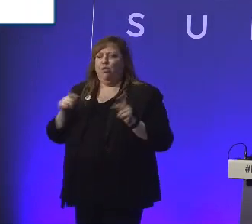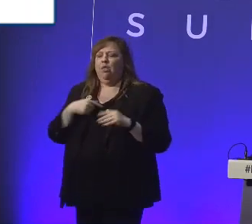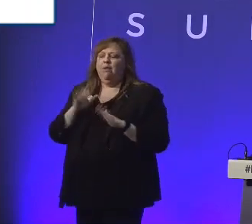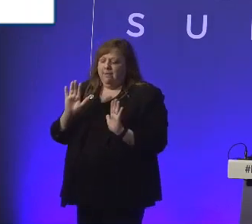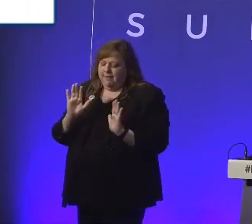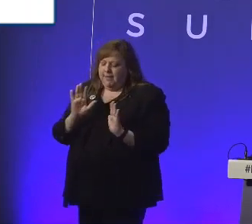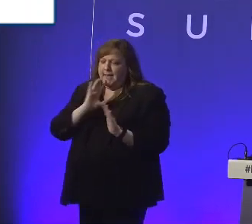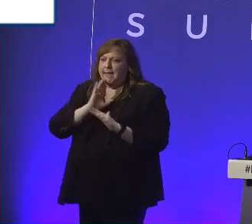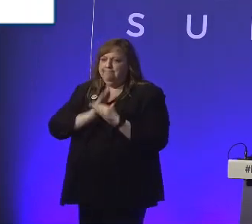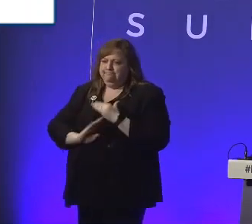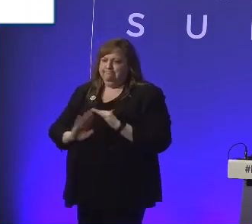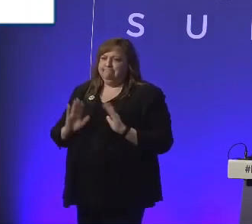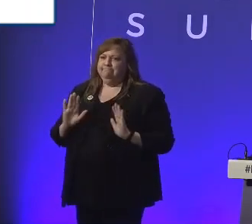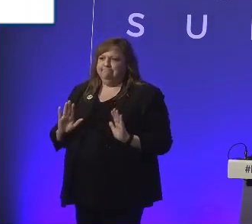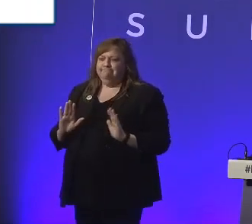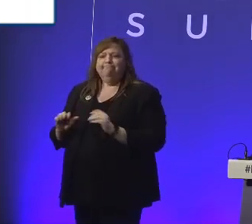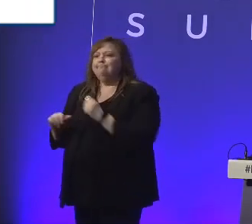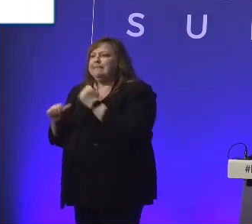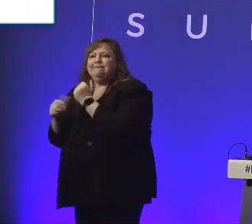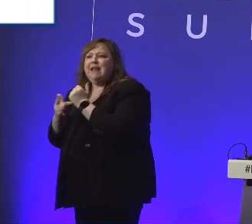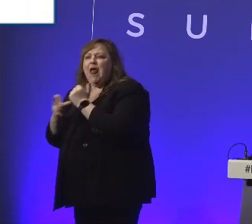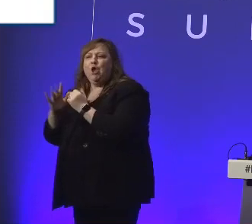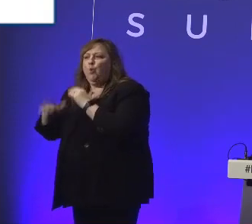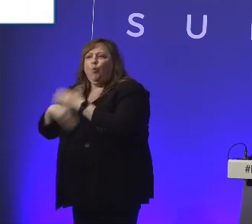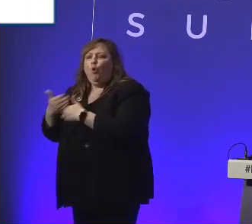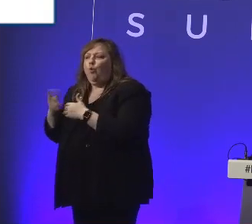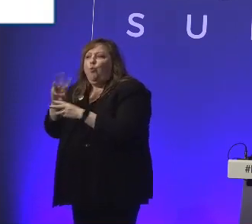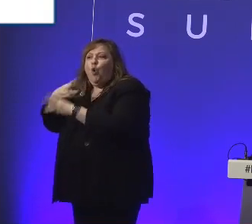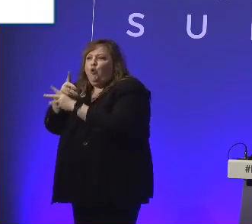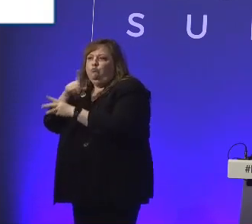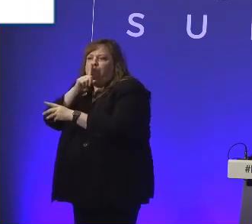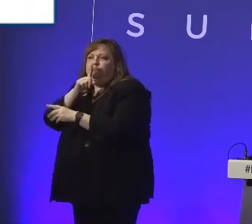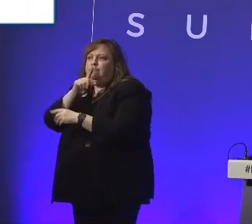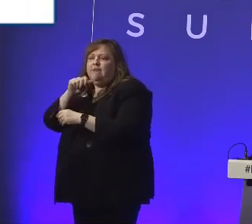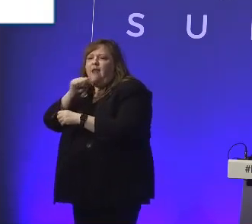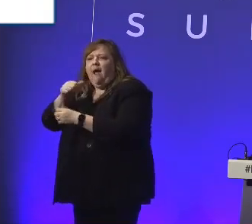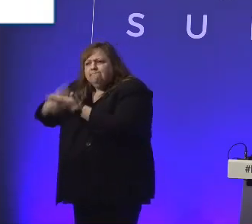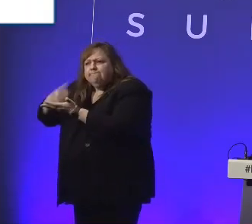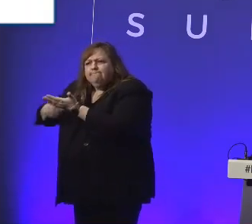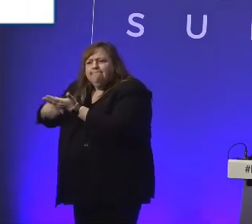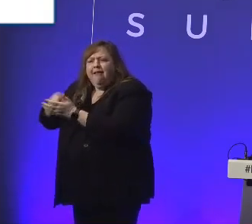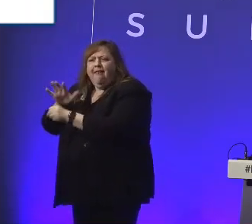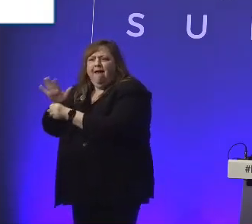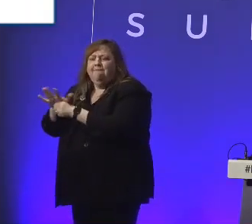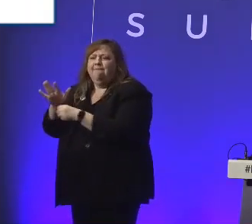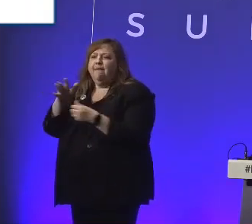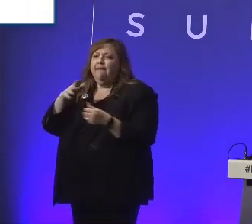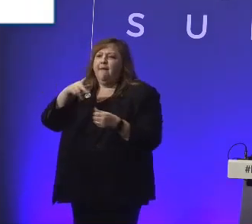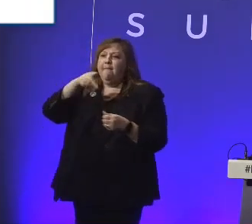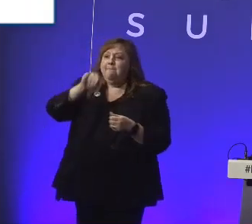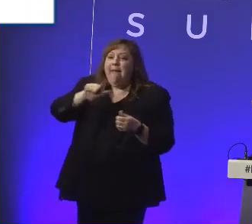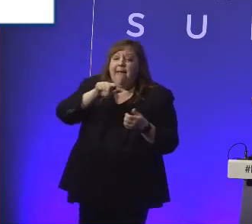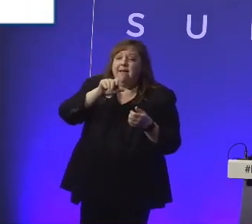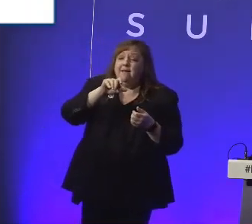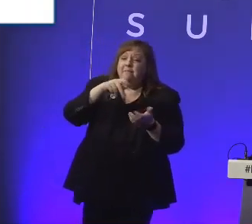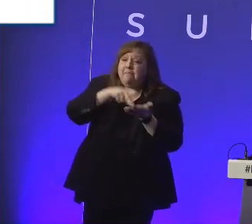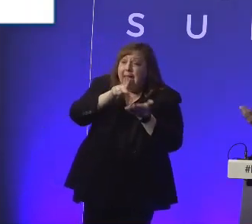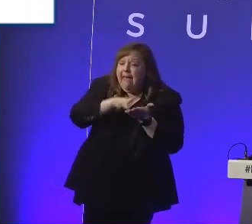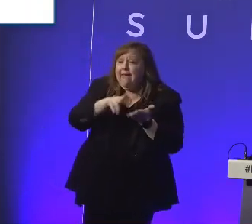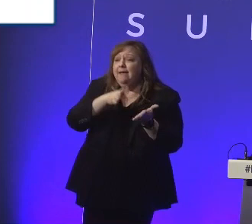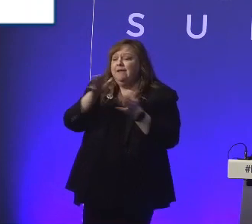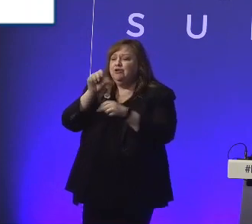technology world just doesn't talk about it enough. We don't recognize that payslip, job applications, the